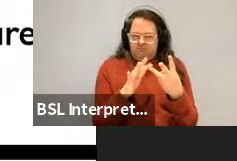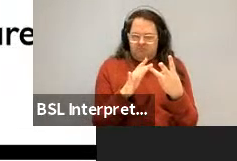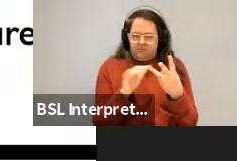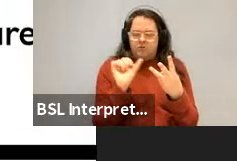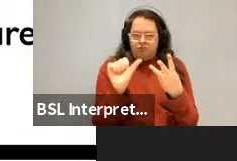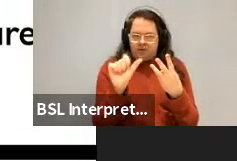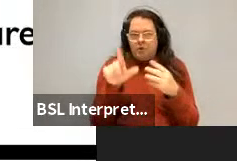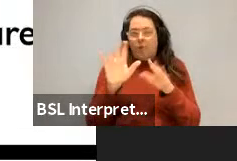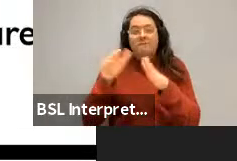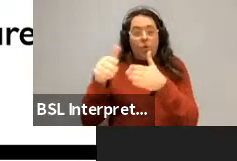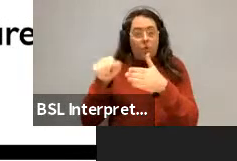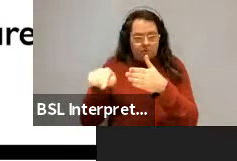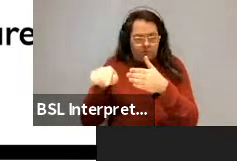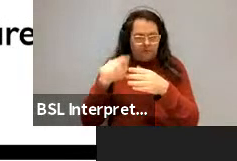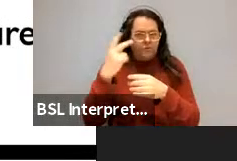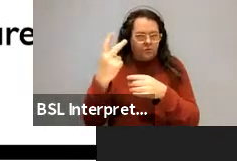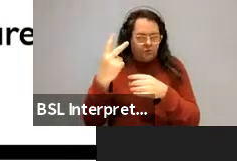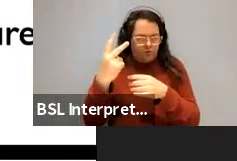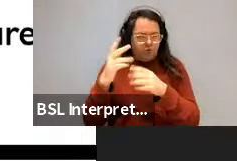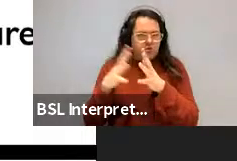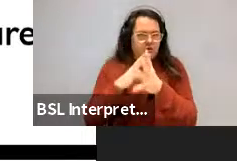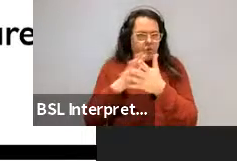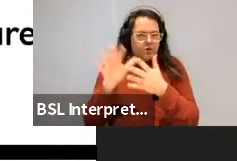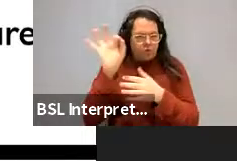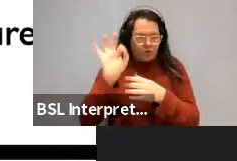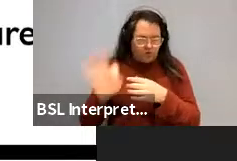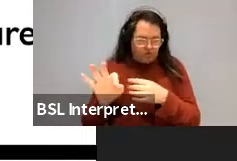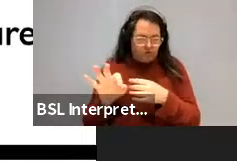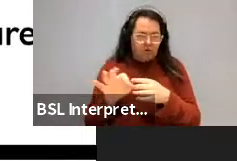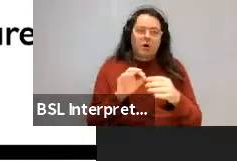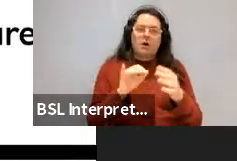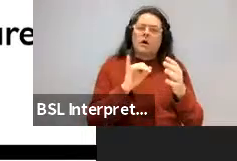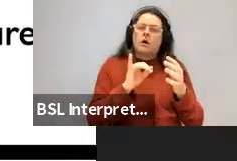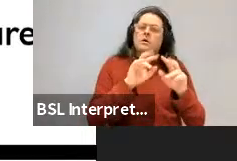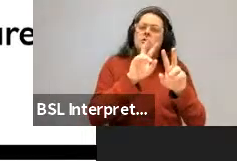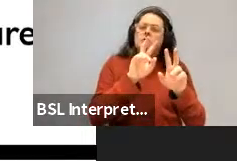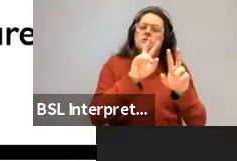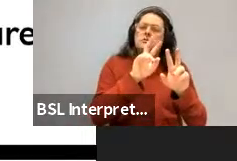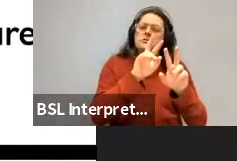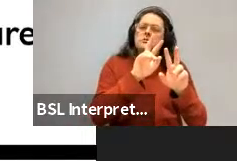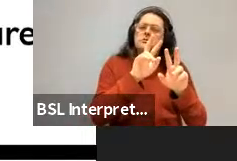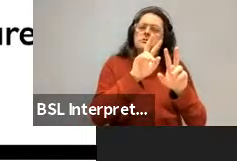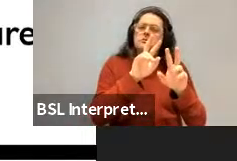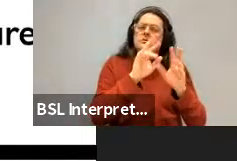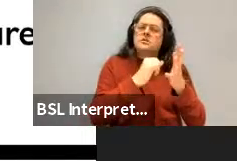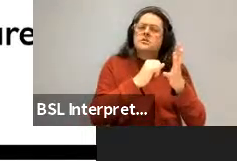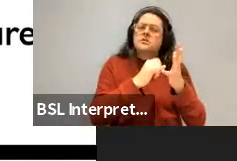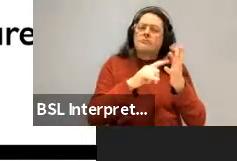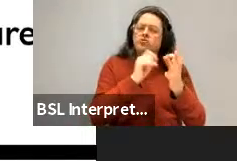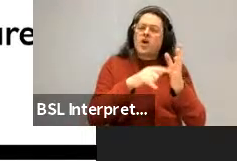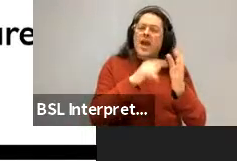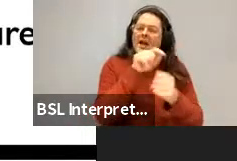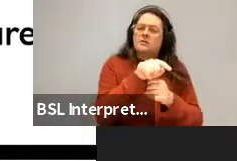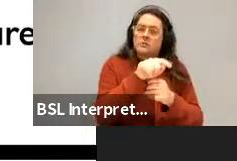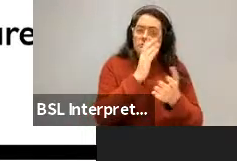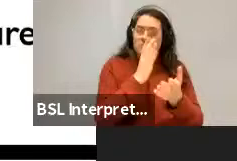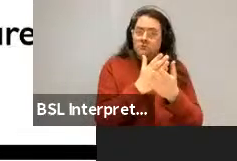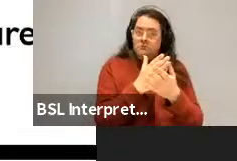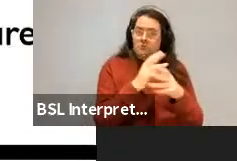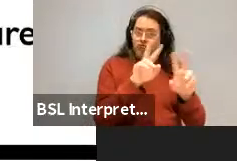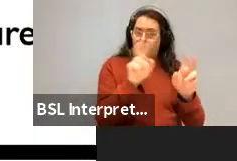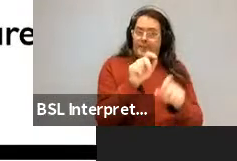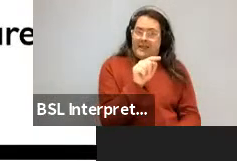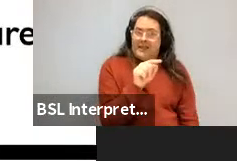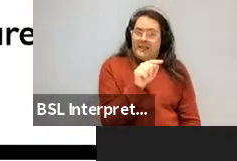right. So that's the focus. And for extraction from subjects, we run into a conflict here, a meaning problem. Subjects are topics, right? Subjects are topics.